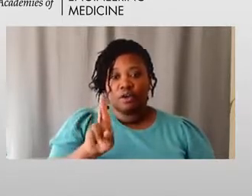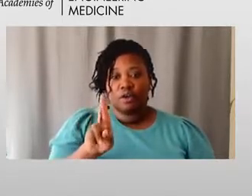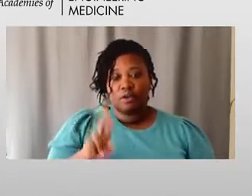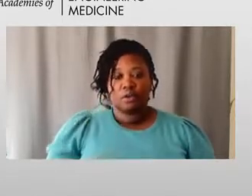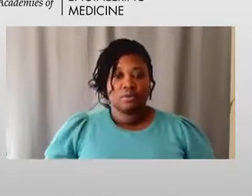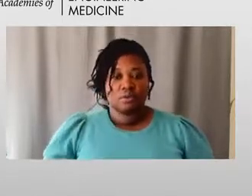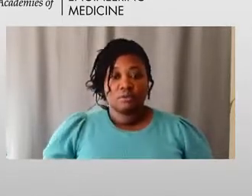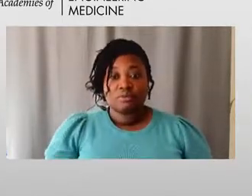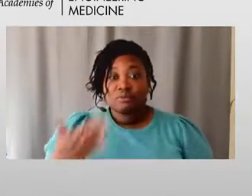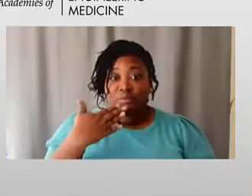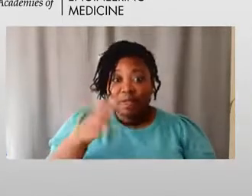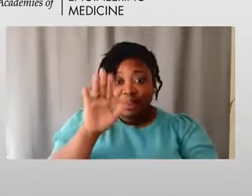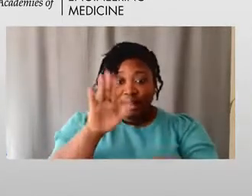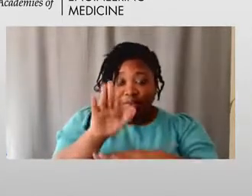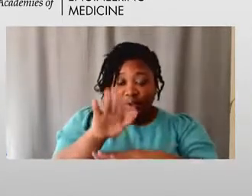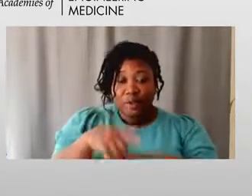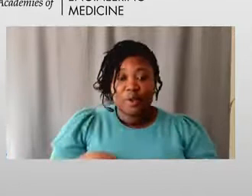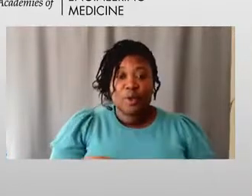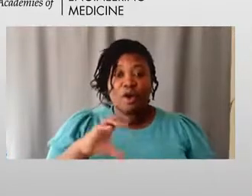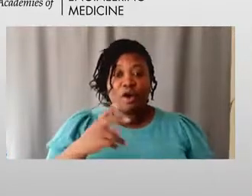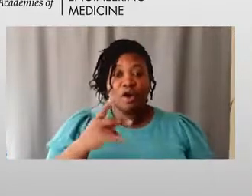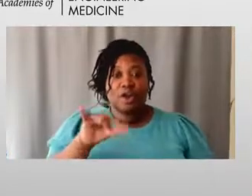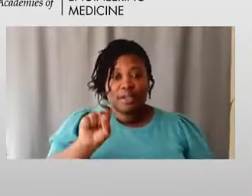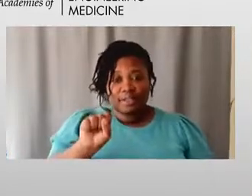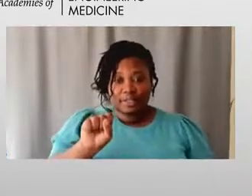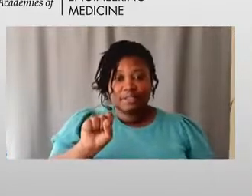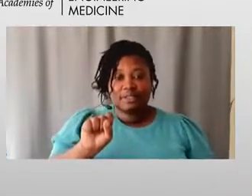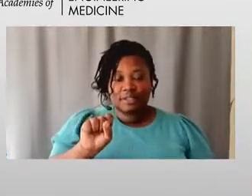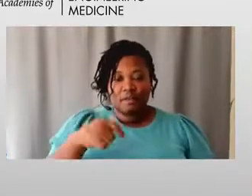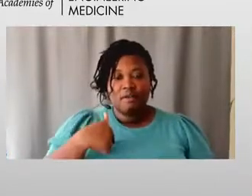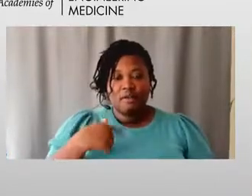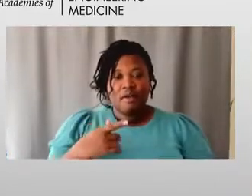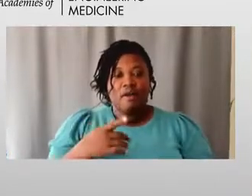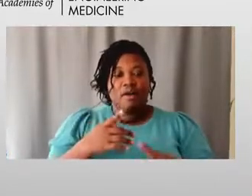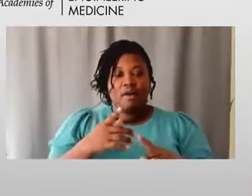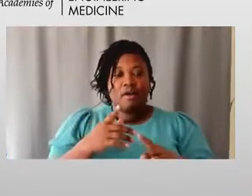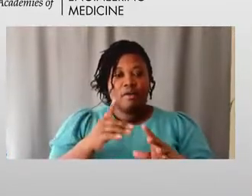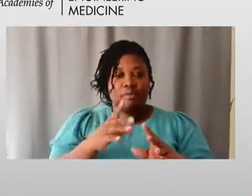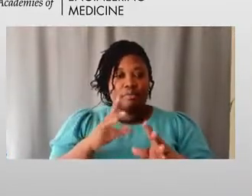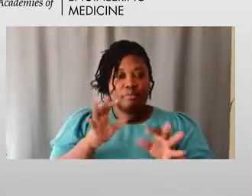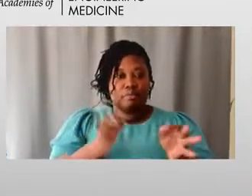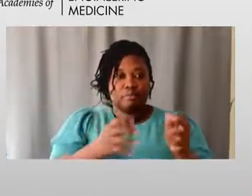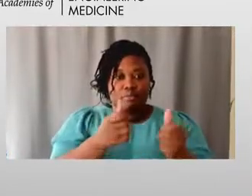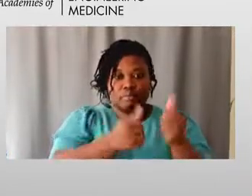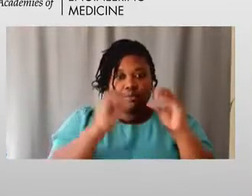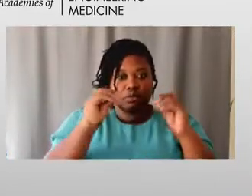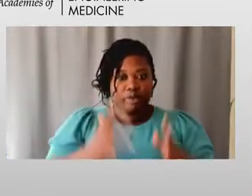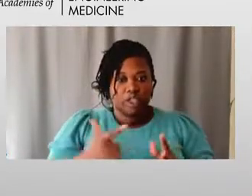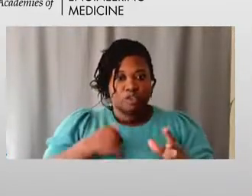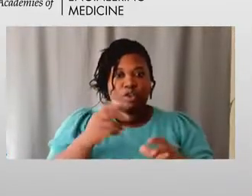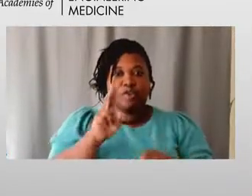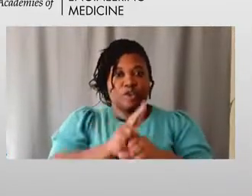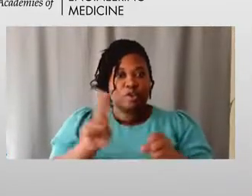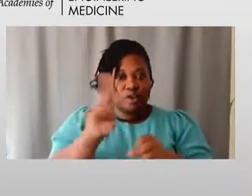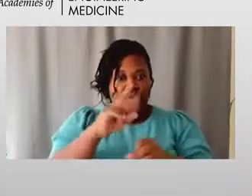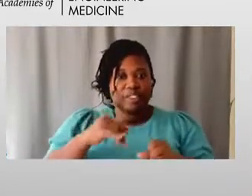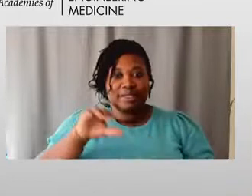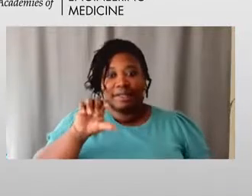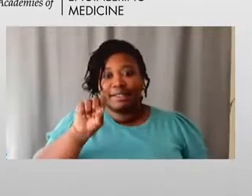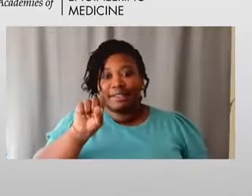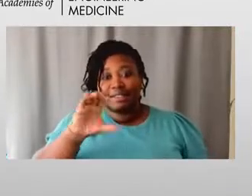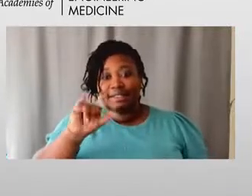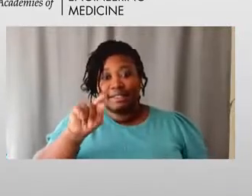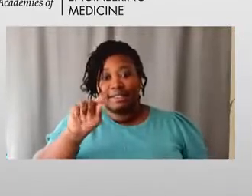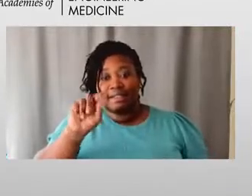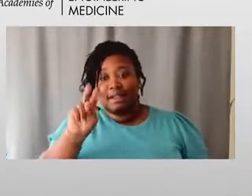Good afternoon, folks. Chris Atchison, faculty or professor of geoscience education at the University of Cincinnati. I am